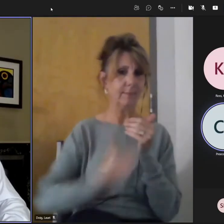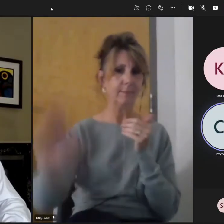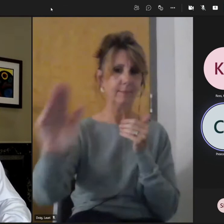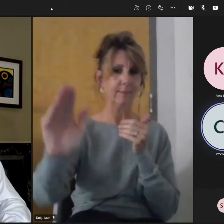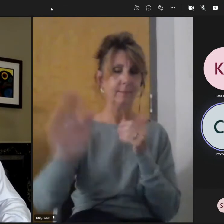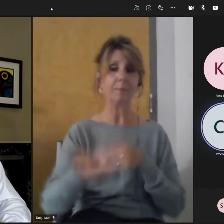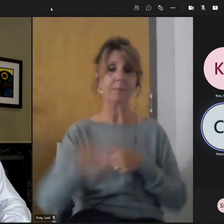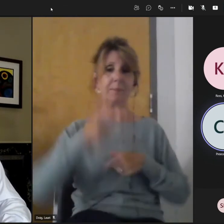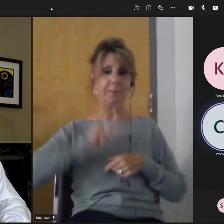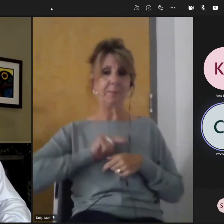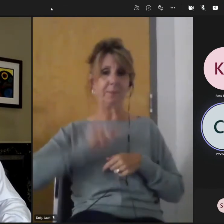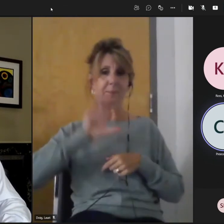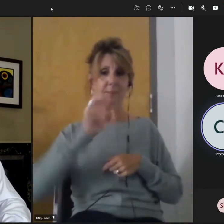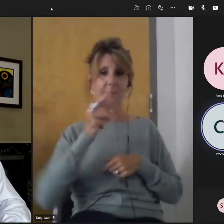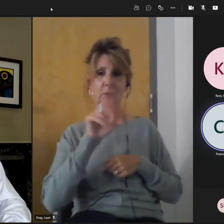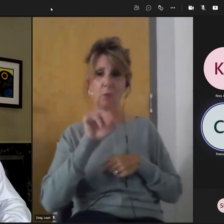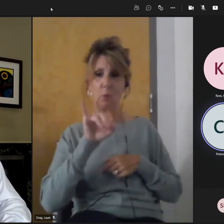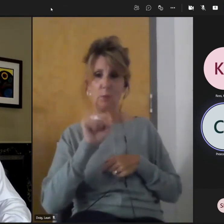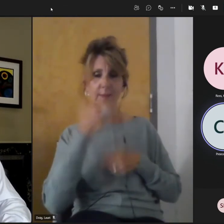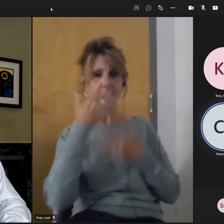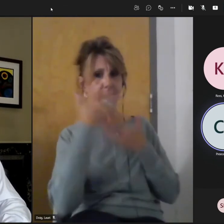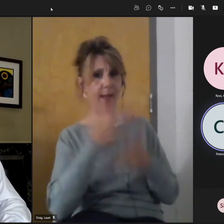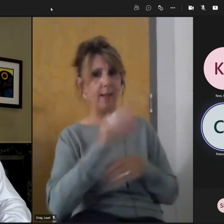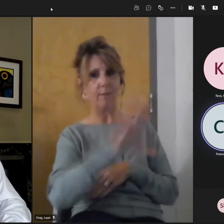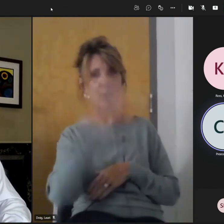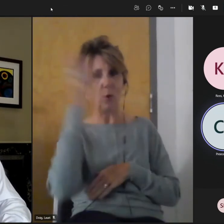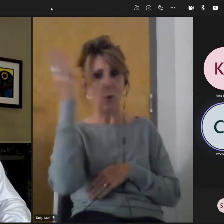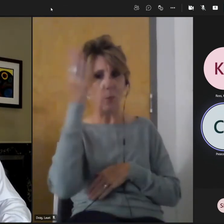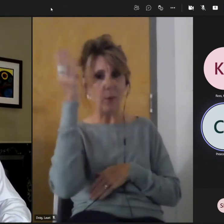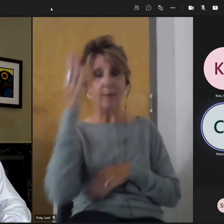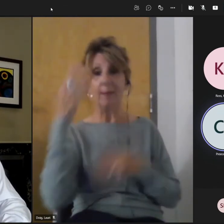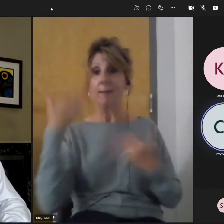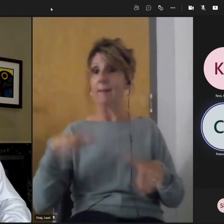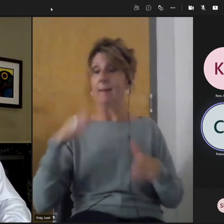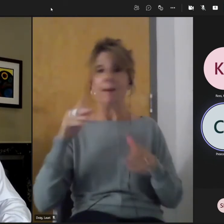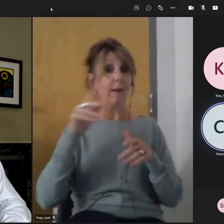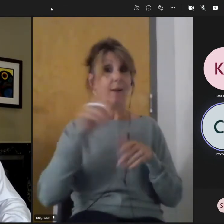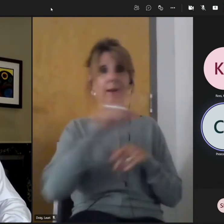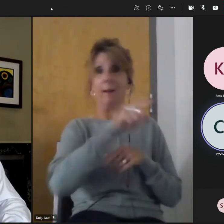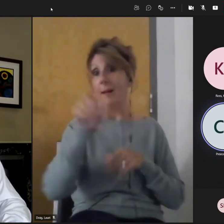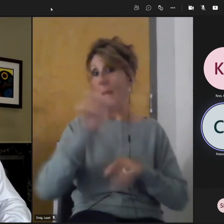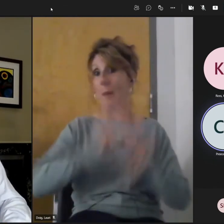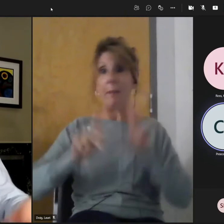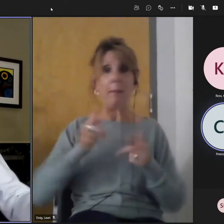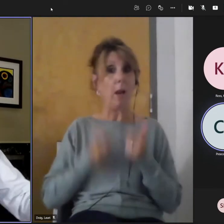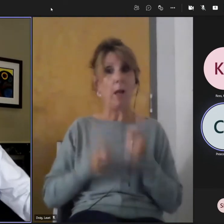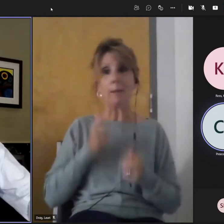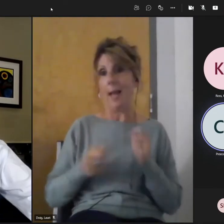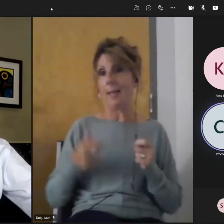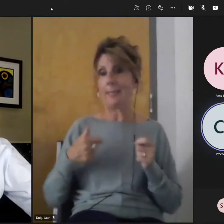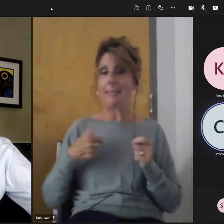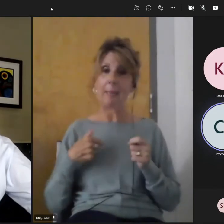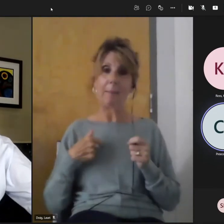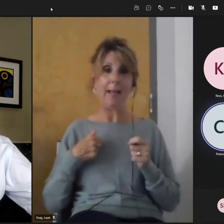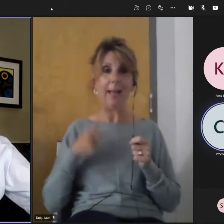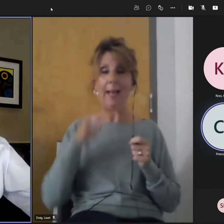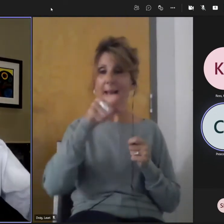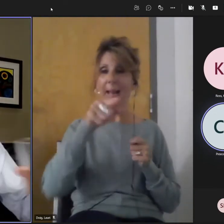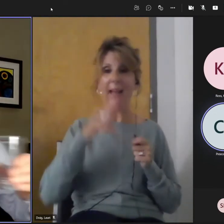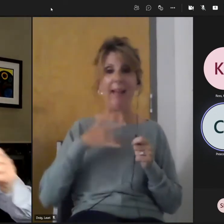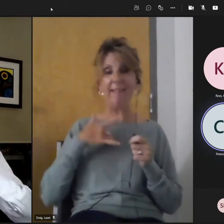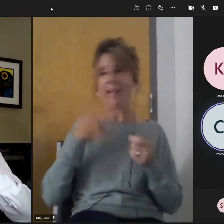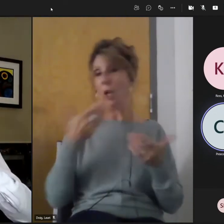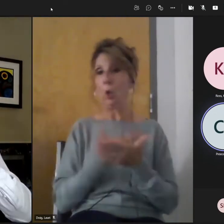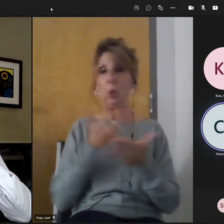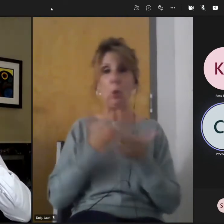so much, Michael. That was a wonderful presentation. I have people texting me, telling me that you need to be the next director or